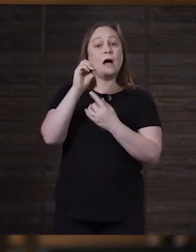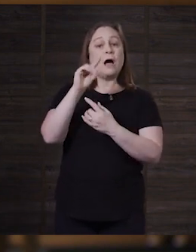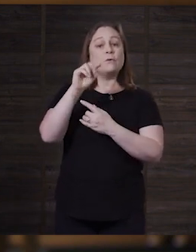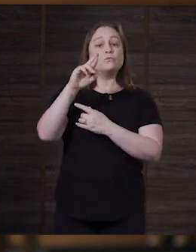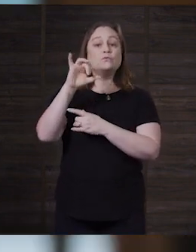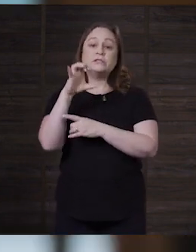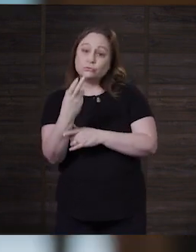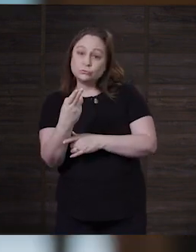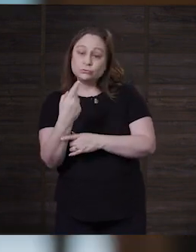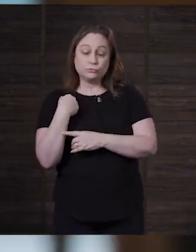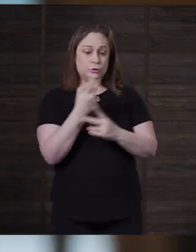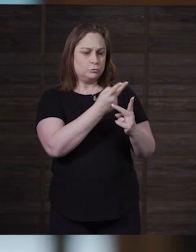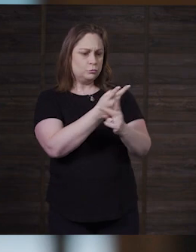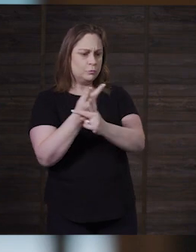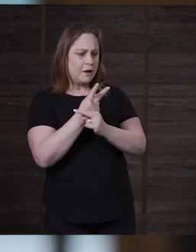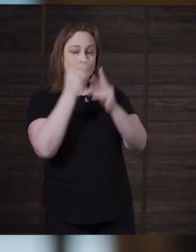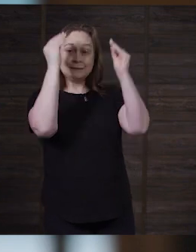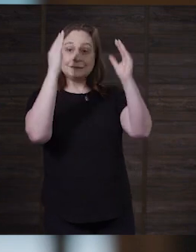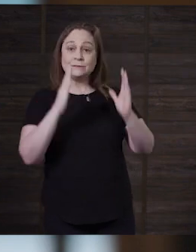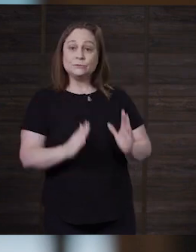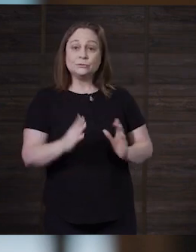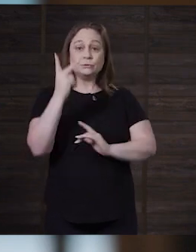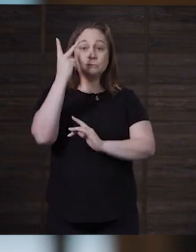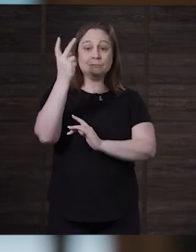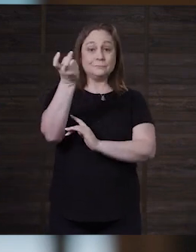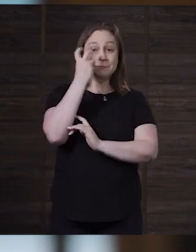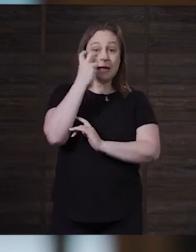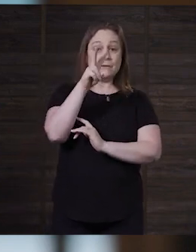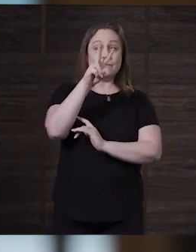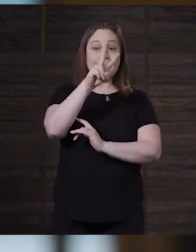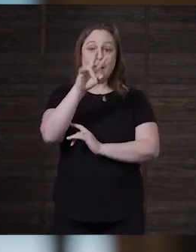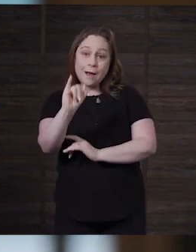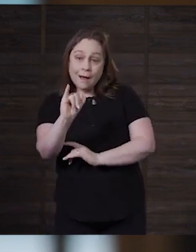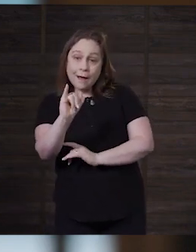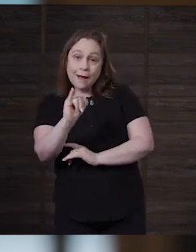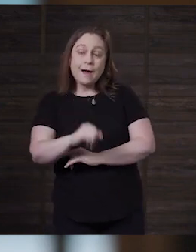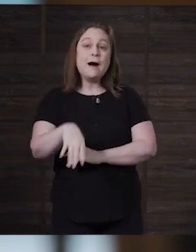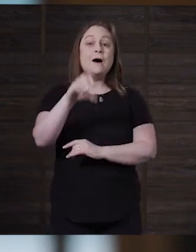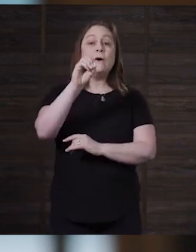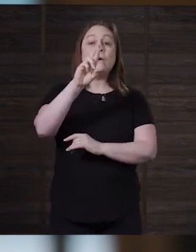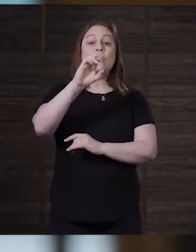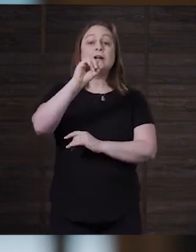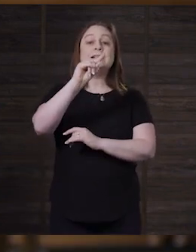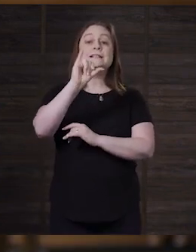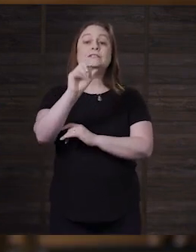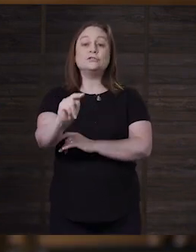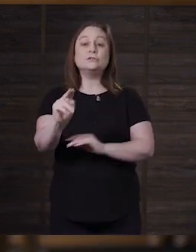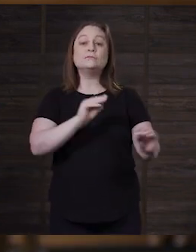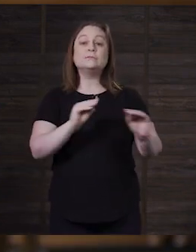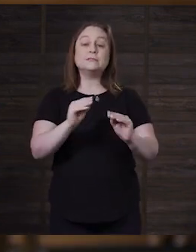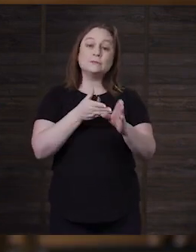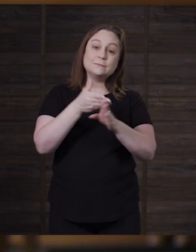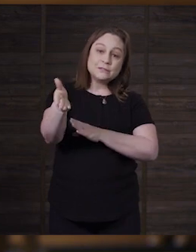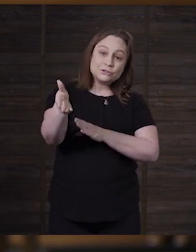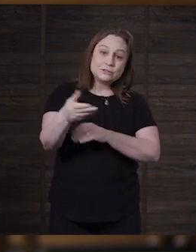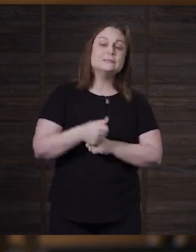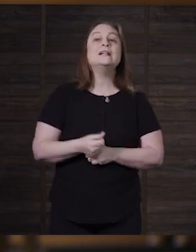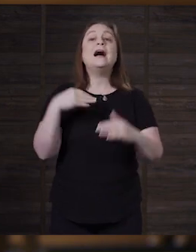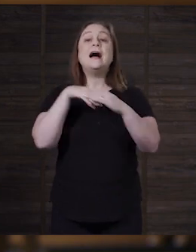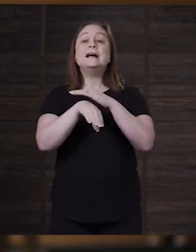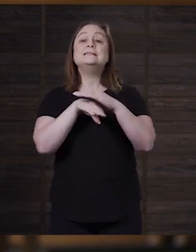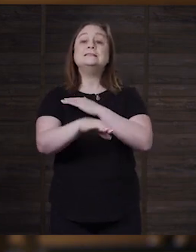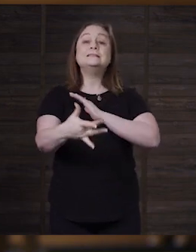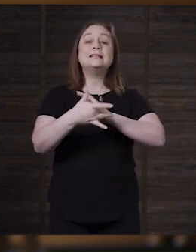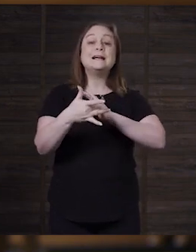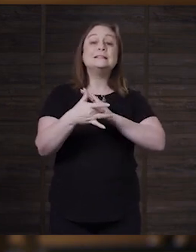Outreach Services. I supervise the teachers of the blind and visually impaired orientation and mobility specialists and access technology specialists that